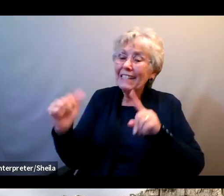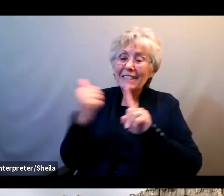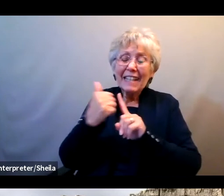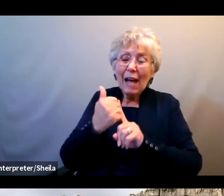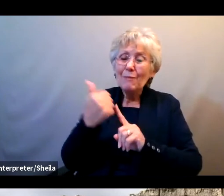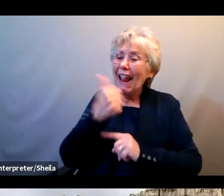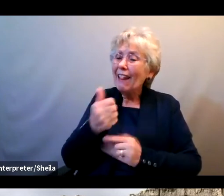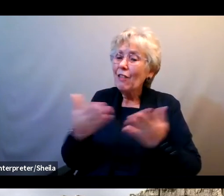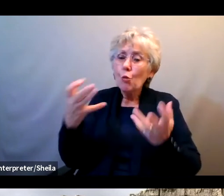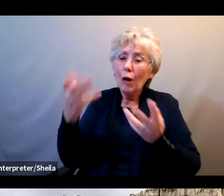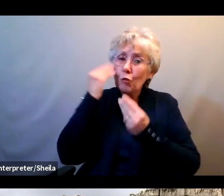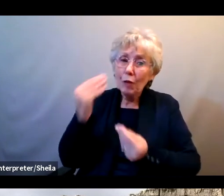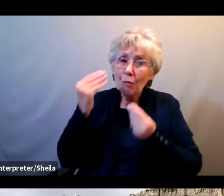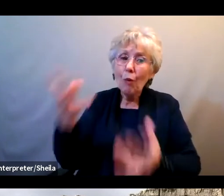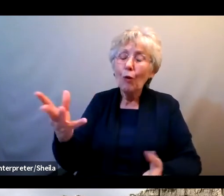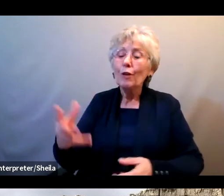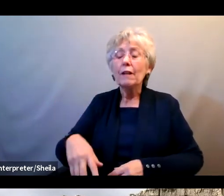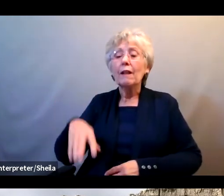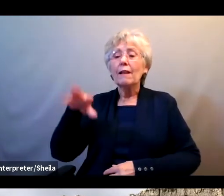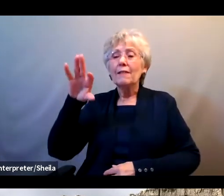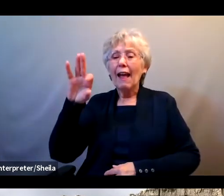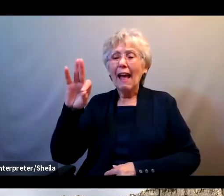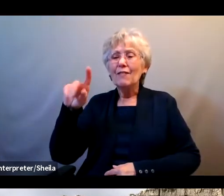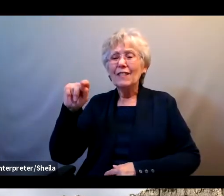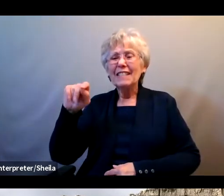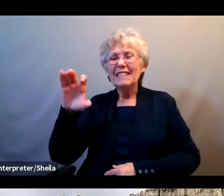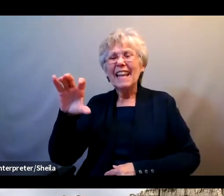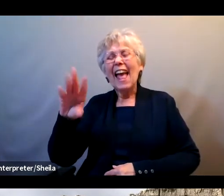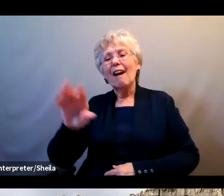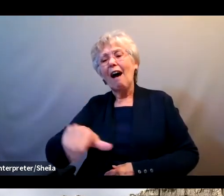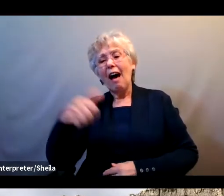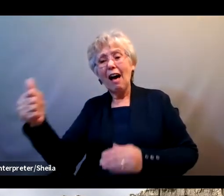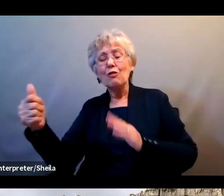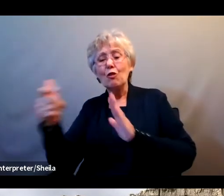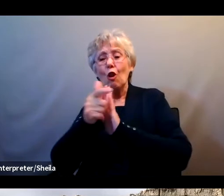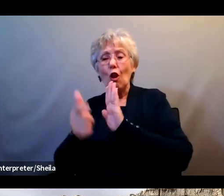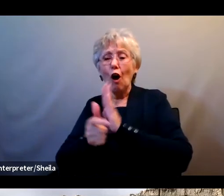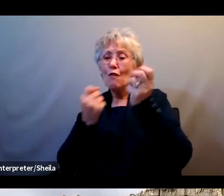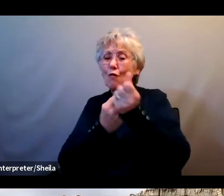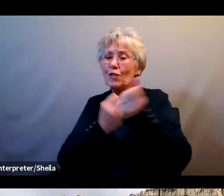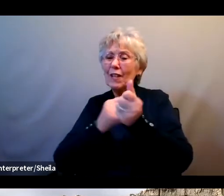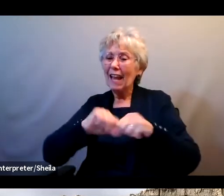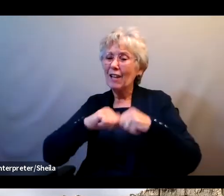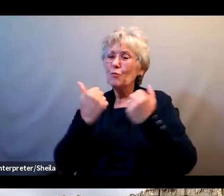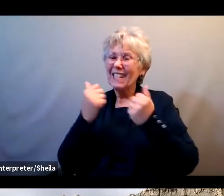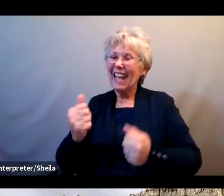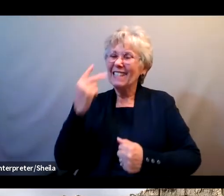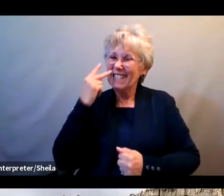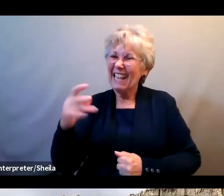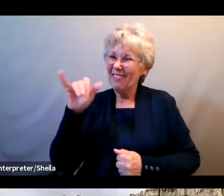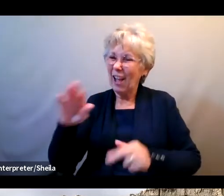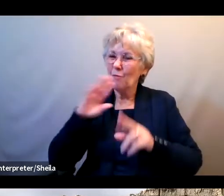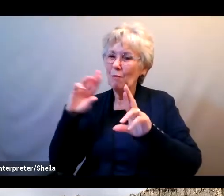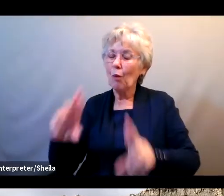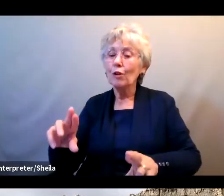the FTC, some other law enforcement agencies are also able to see these reports. So it's kind of a one-stop